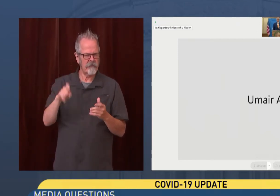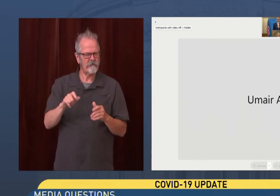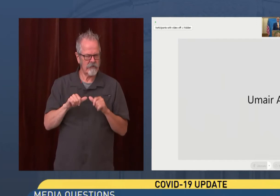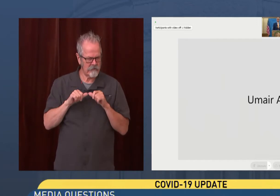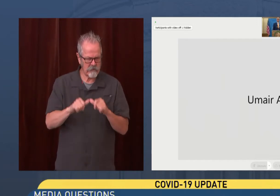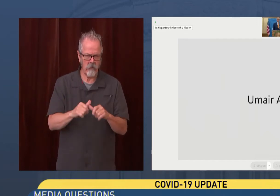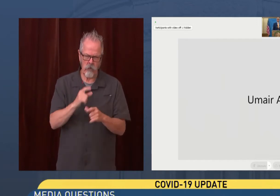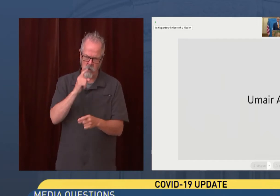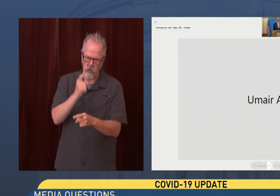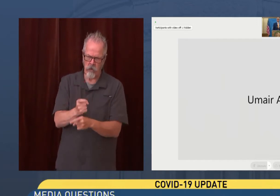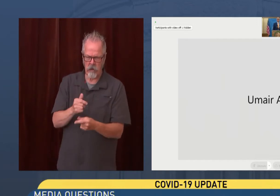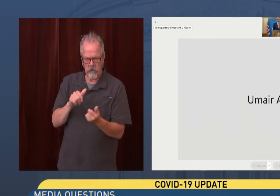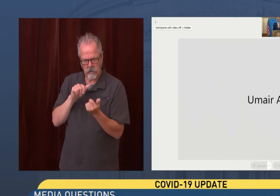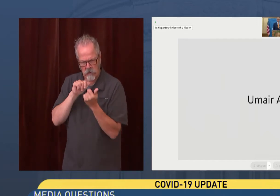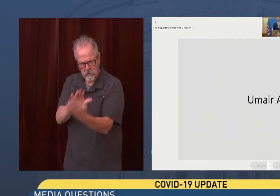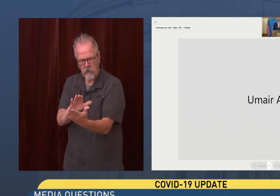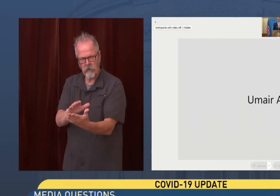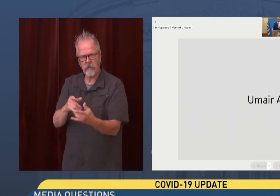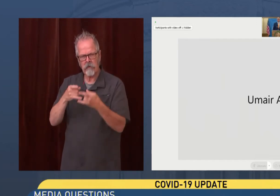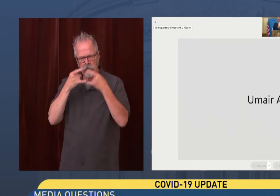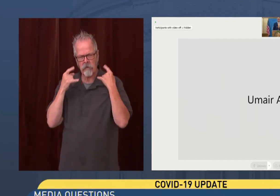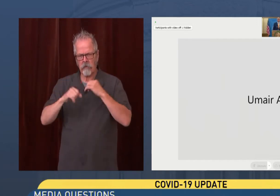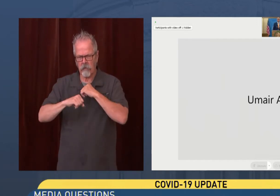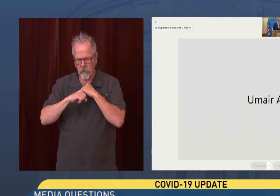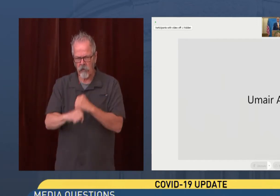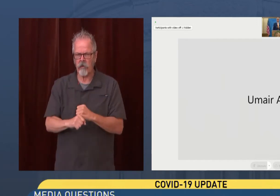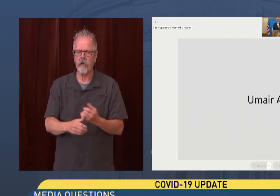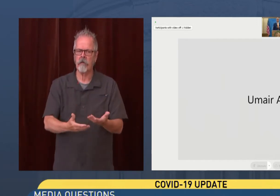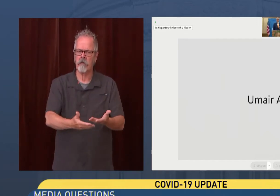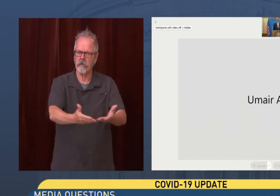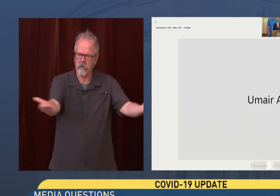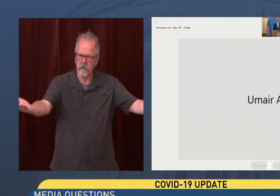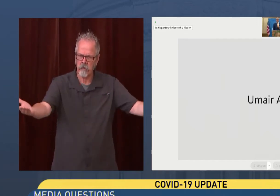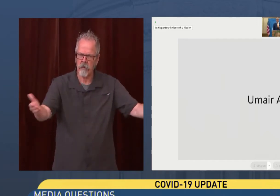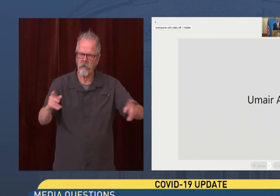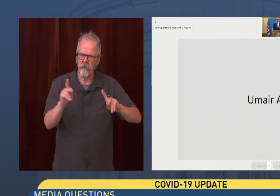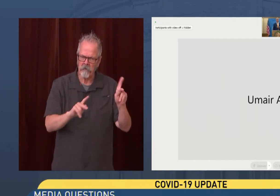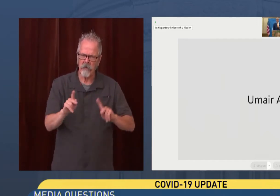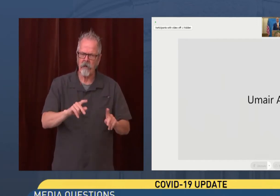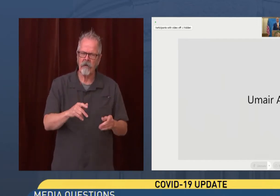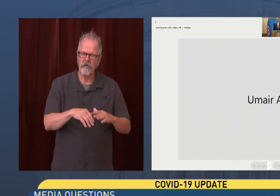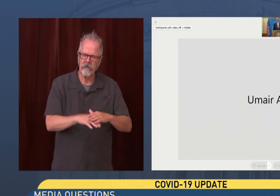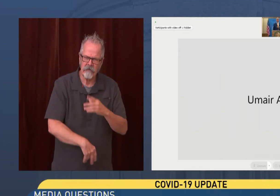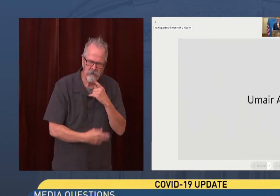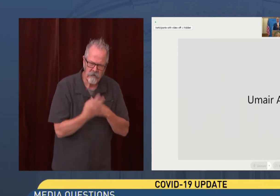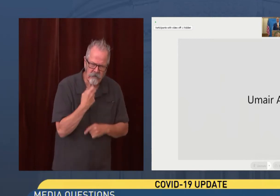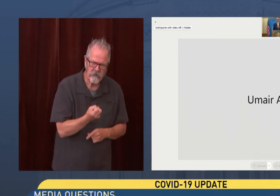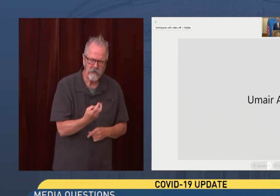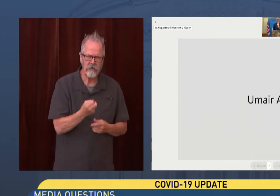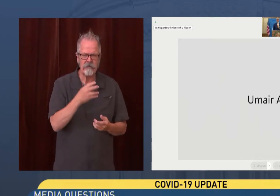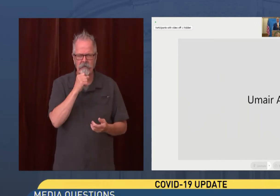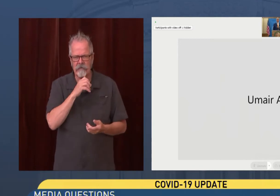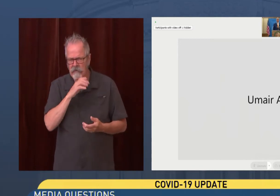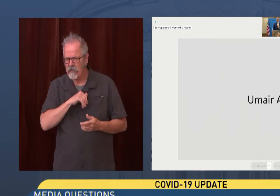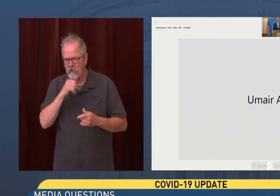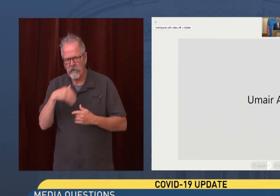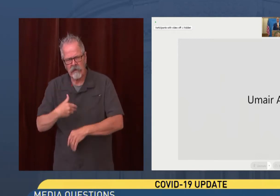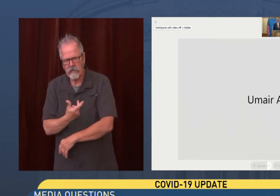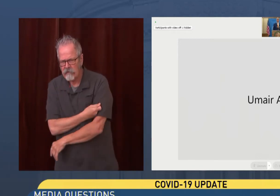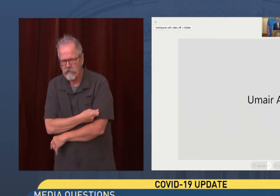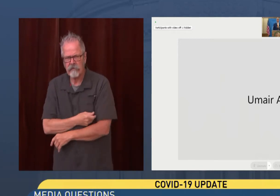time to be able to protect Washingtonians. But the requirement for unvaccinated people to wear masks remains.